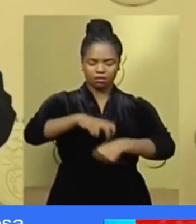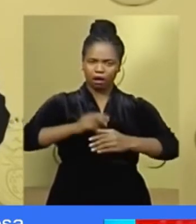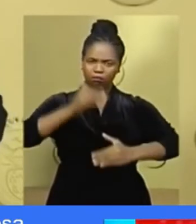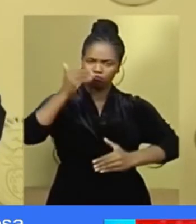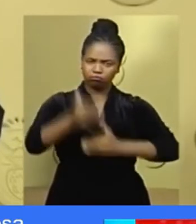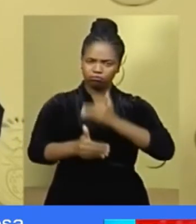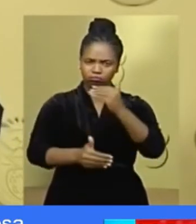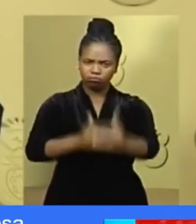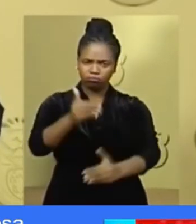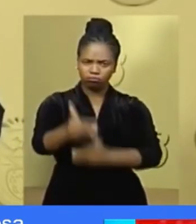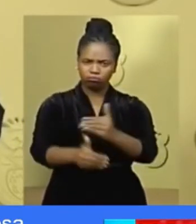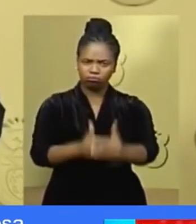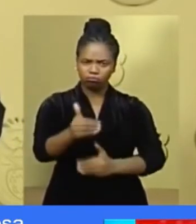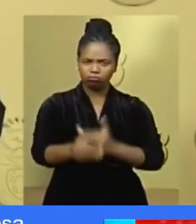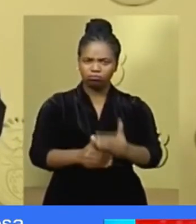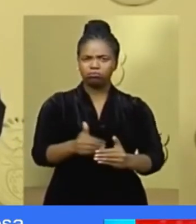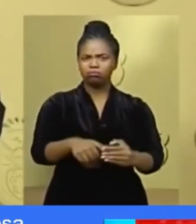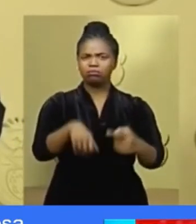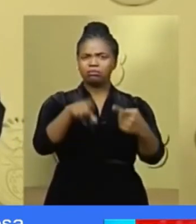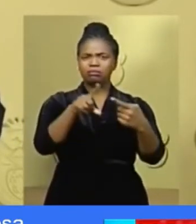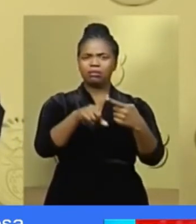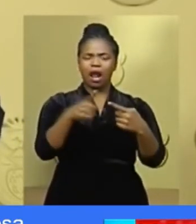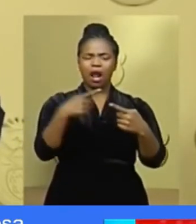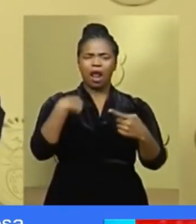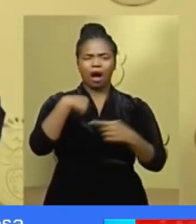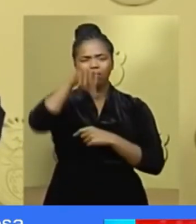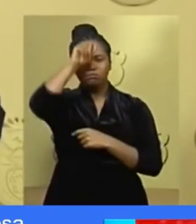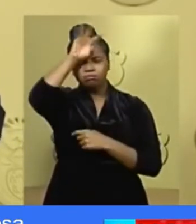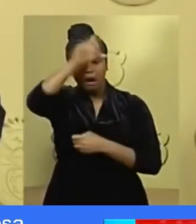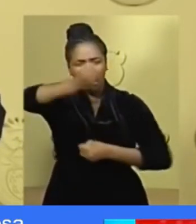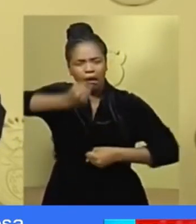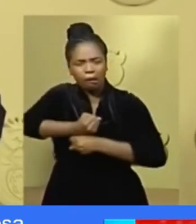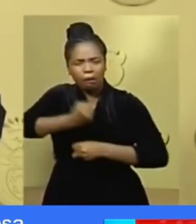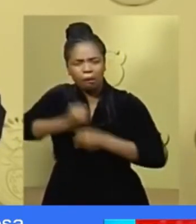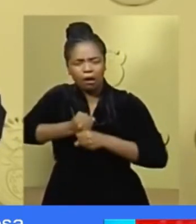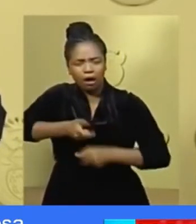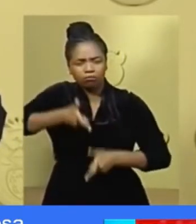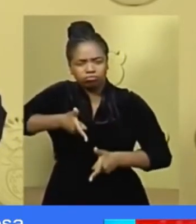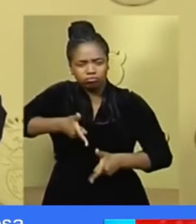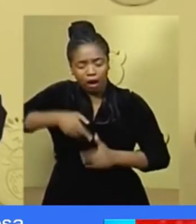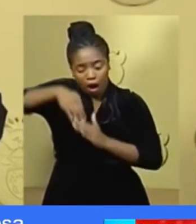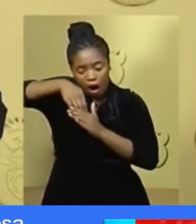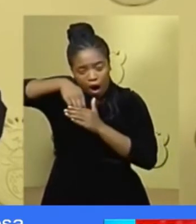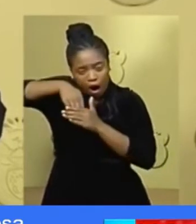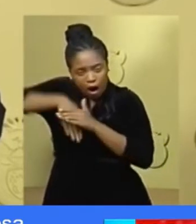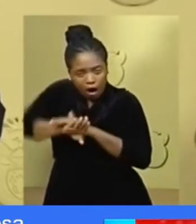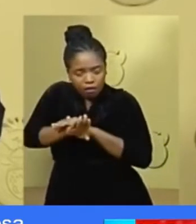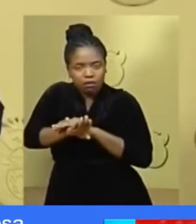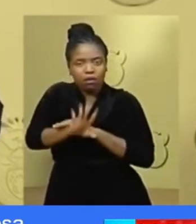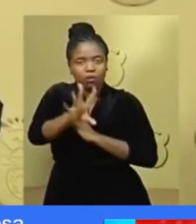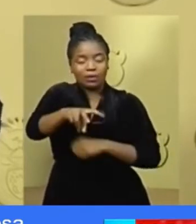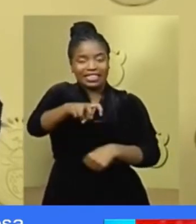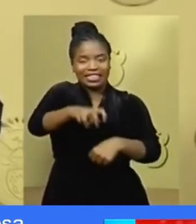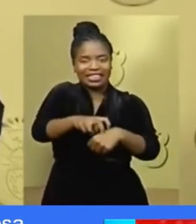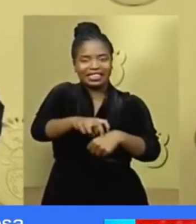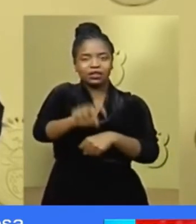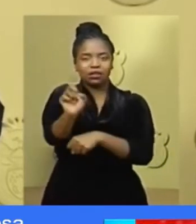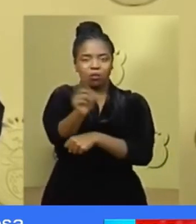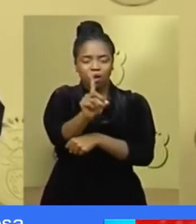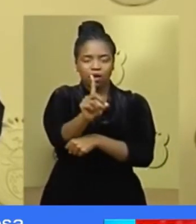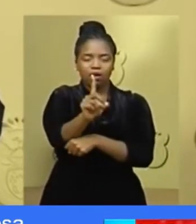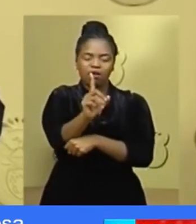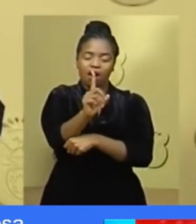processes such as furnaces, underground mine operations will be required to make arrangements